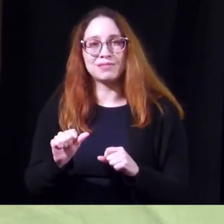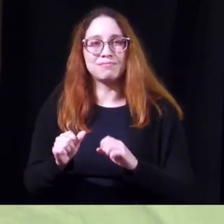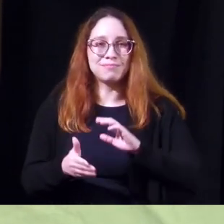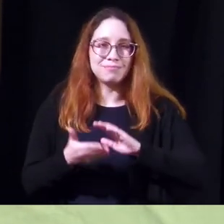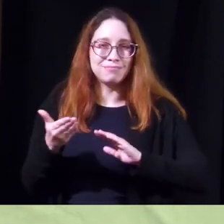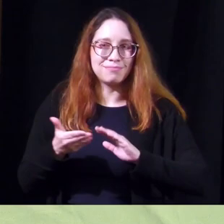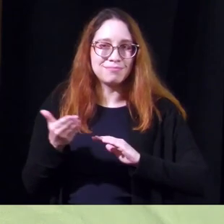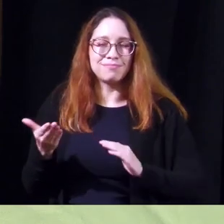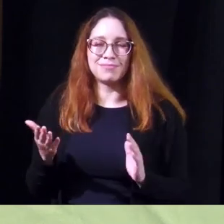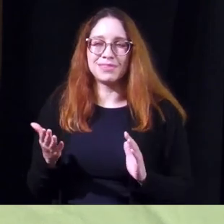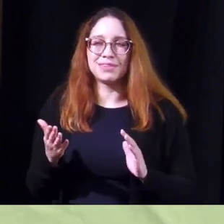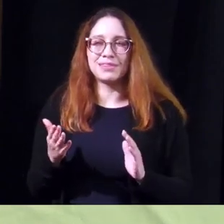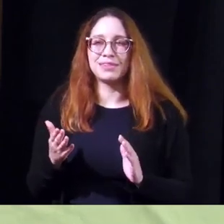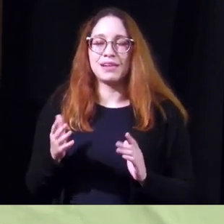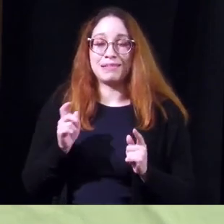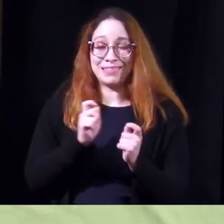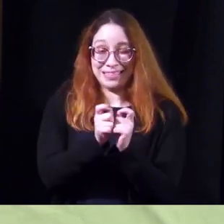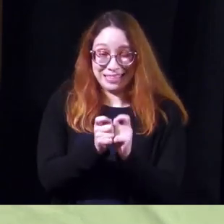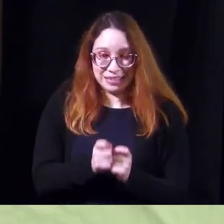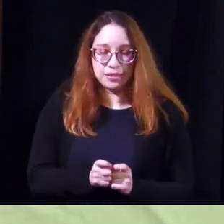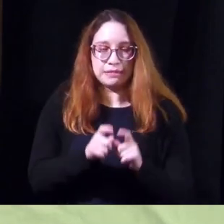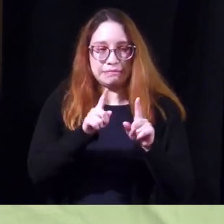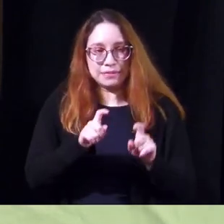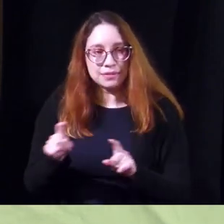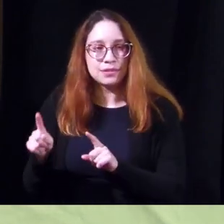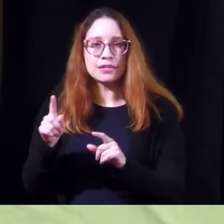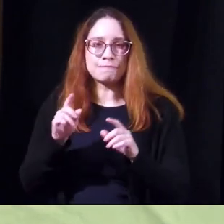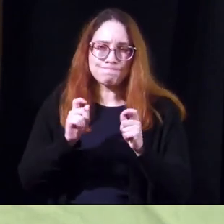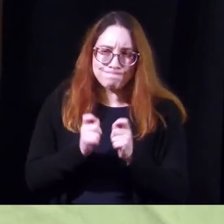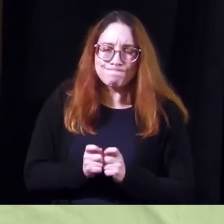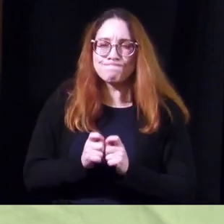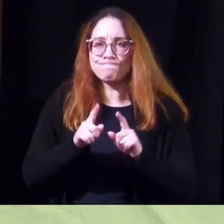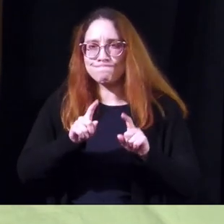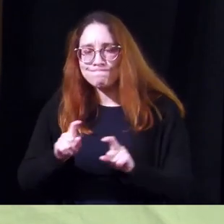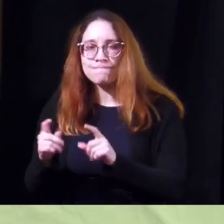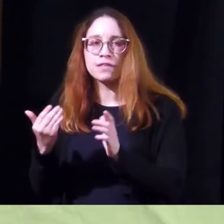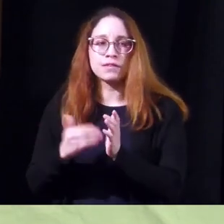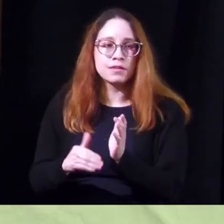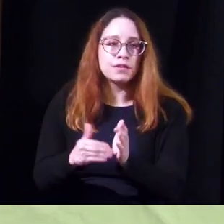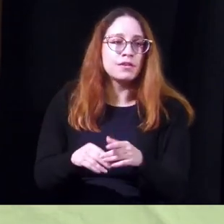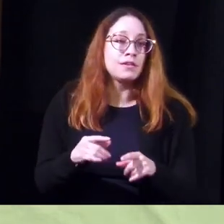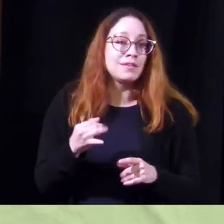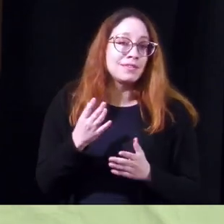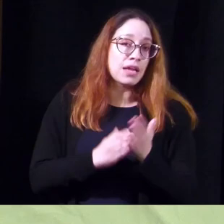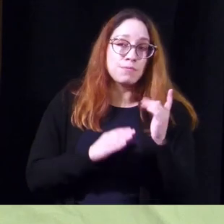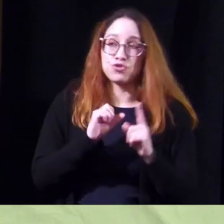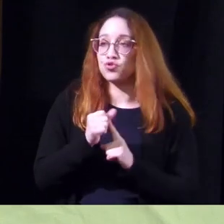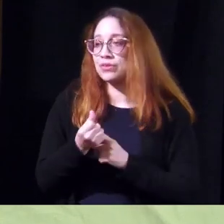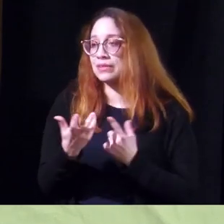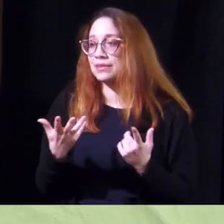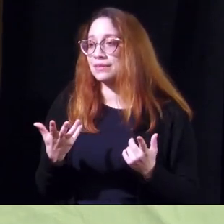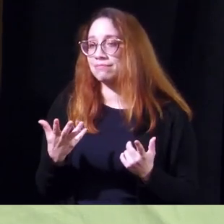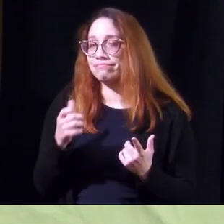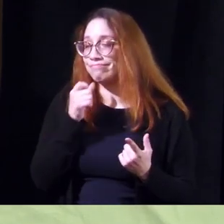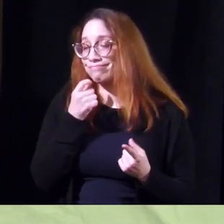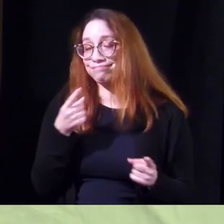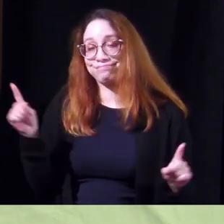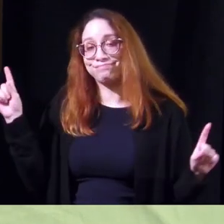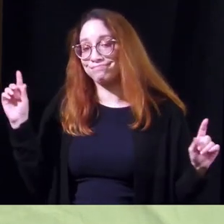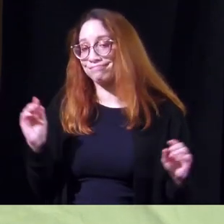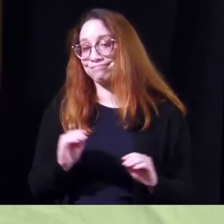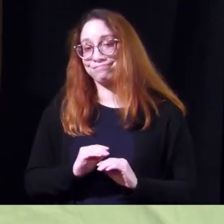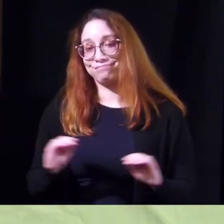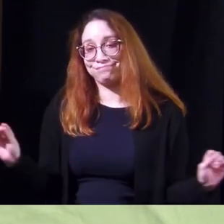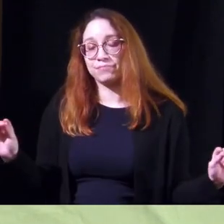it's not working by reprogramming it testing it out reprogramming testing it out but in some cases it just doesn't seem to do